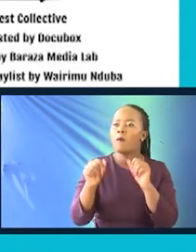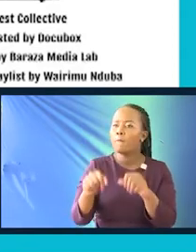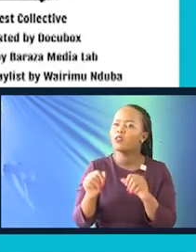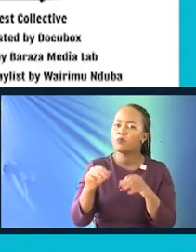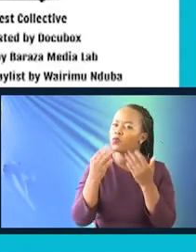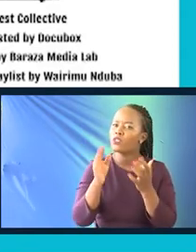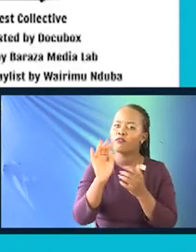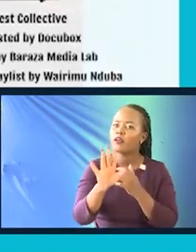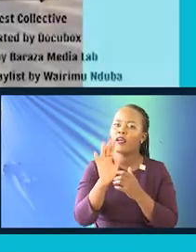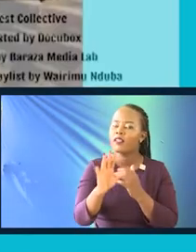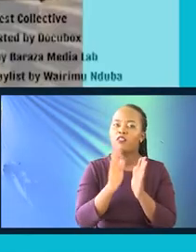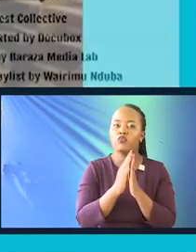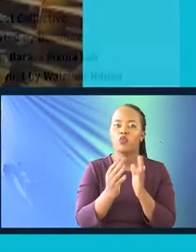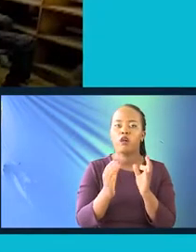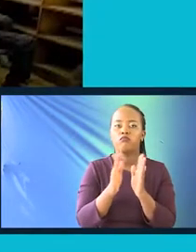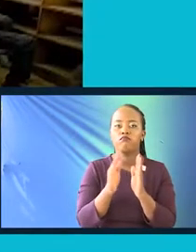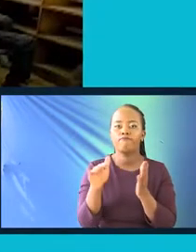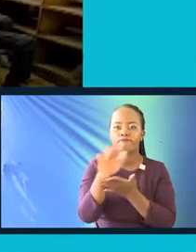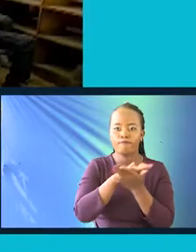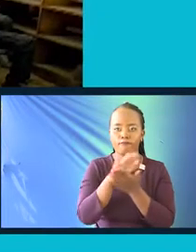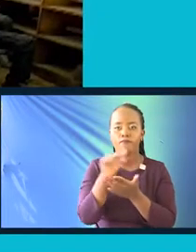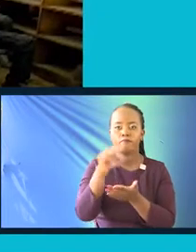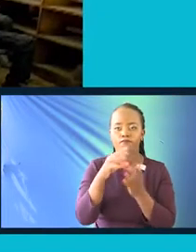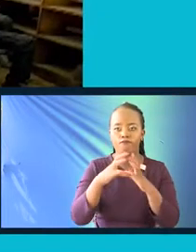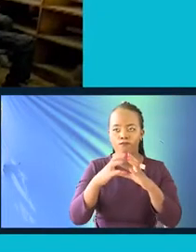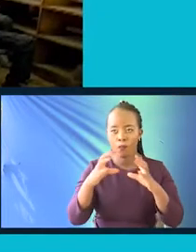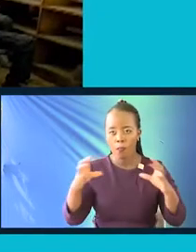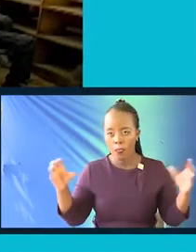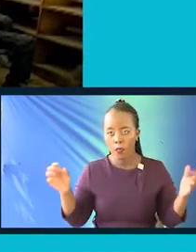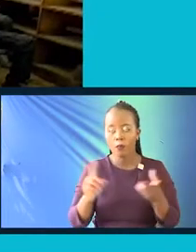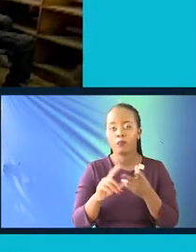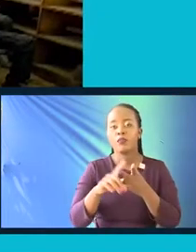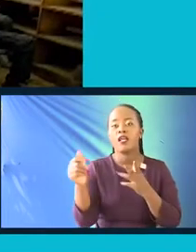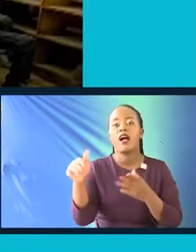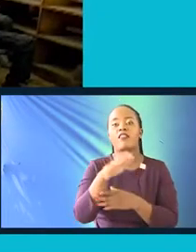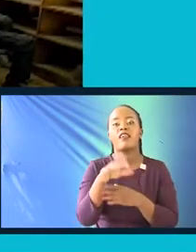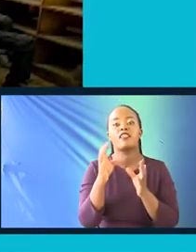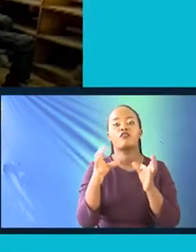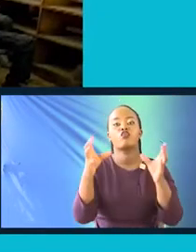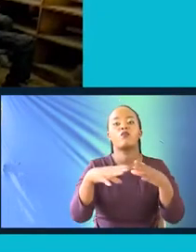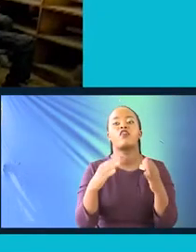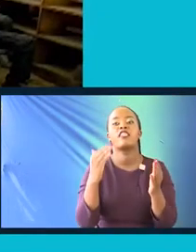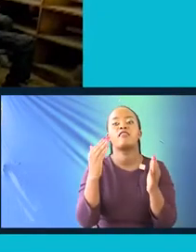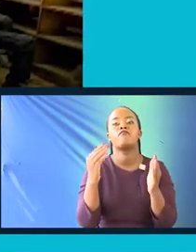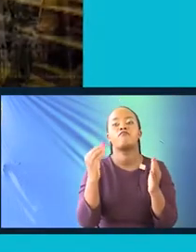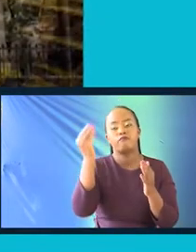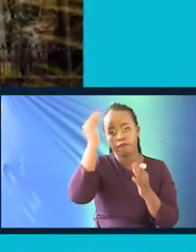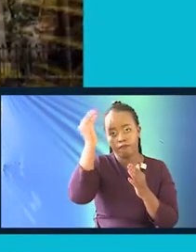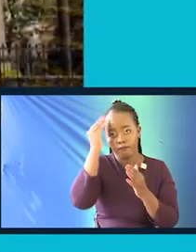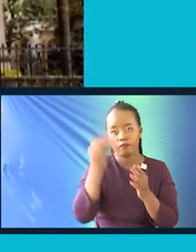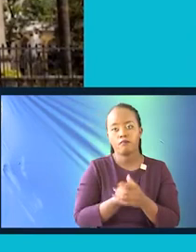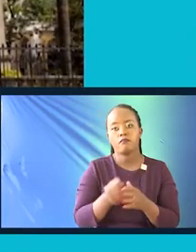this to the archives that we are growing at the moment. Another area that I spoke about was community sessions. That's me with a very cute